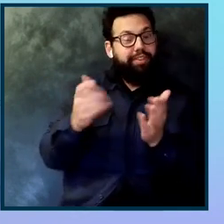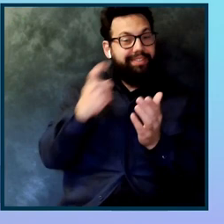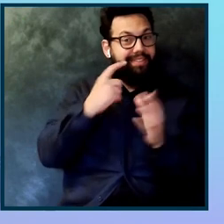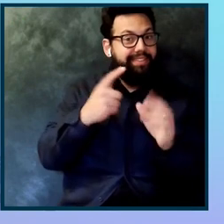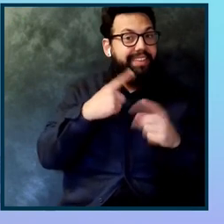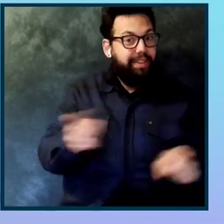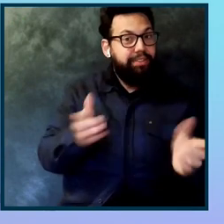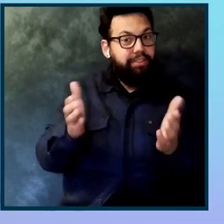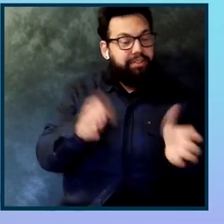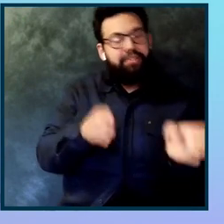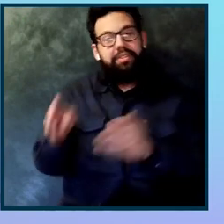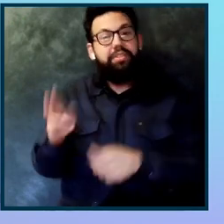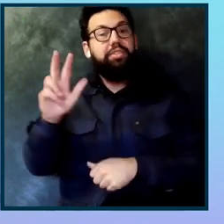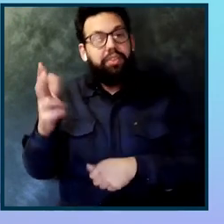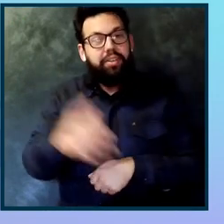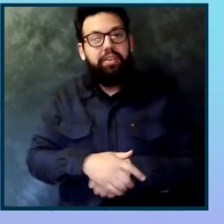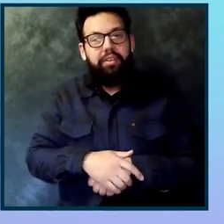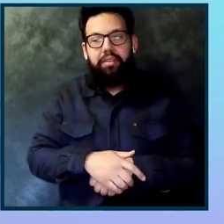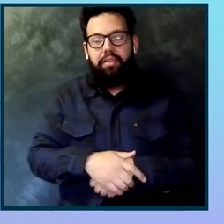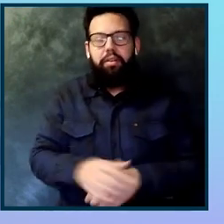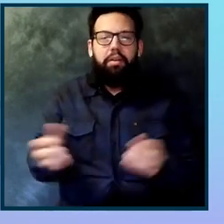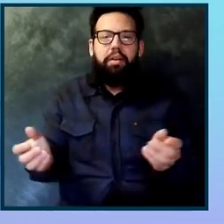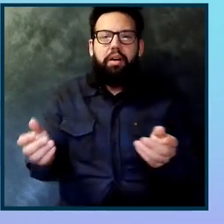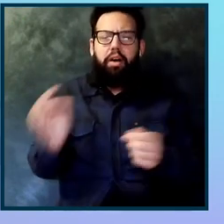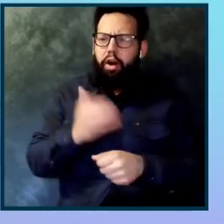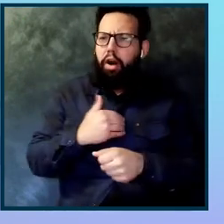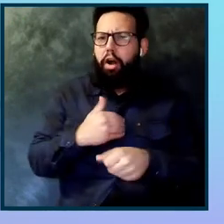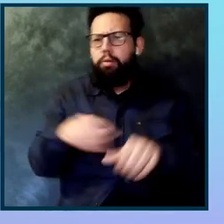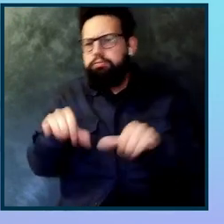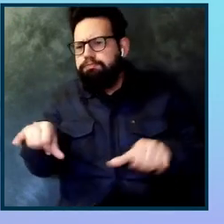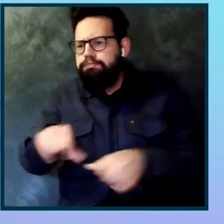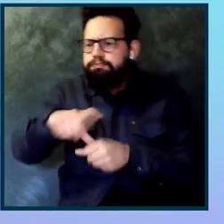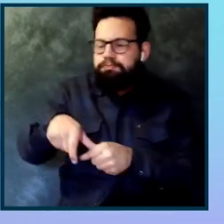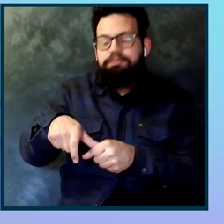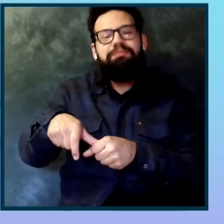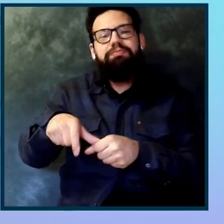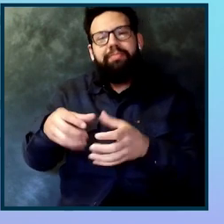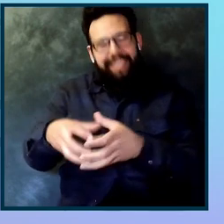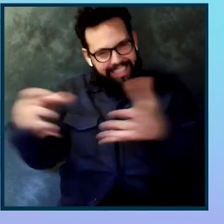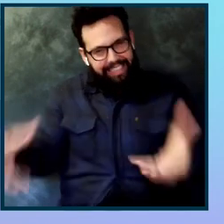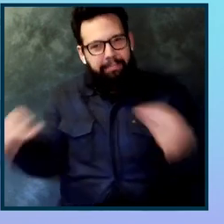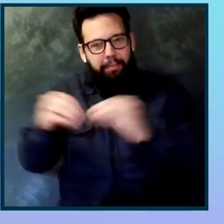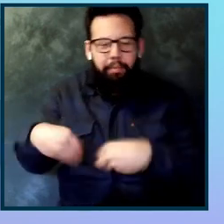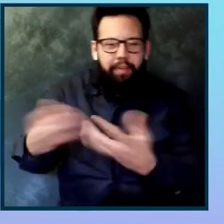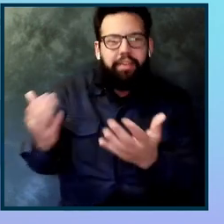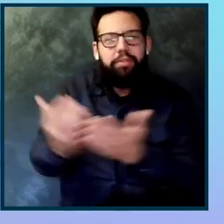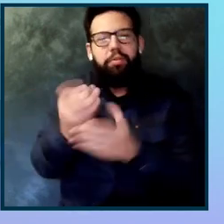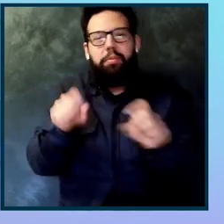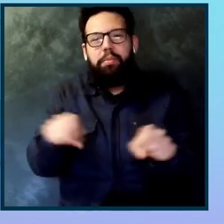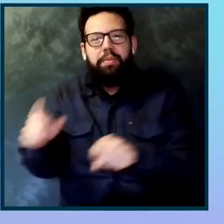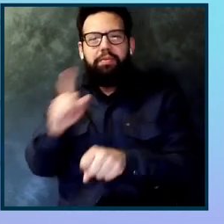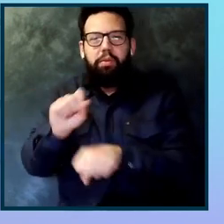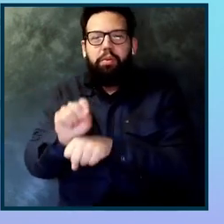thirdly, covering more of your digital footprint by supporting more platforms, technologies, and new ways of working, like we did this year with